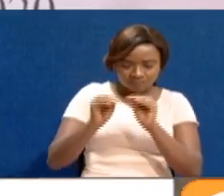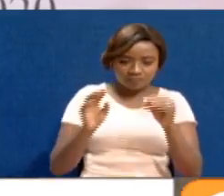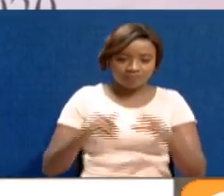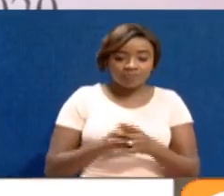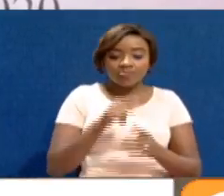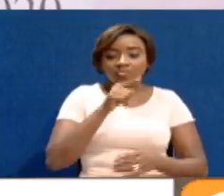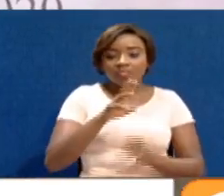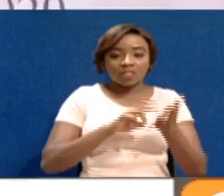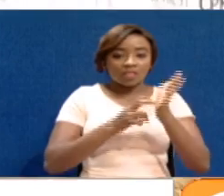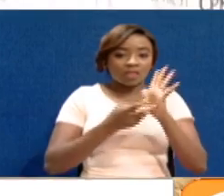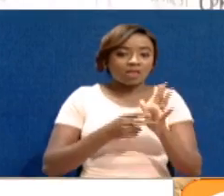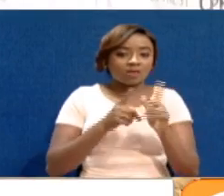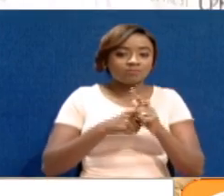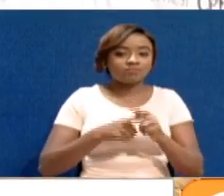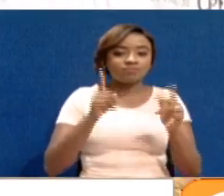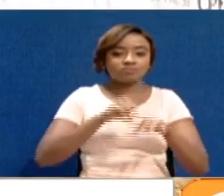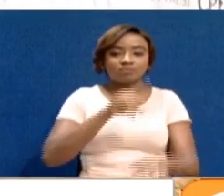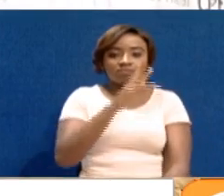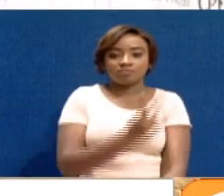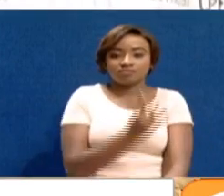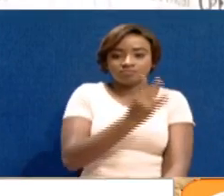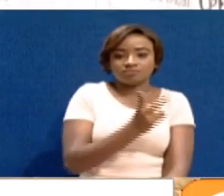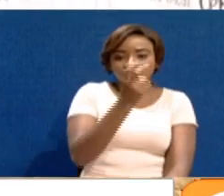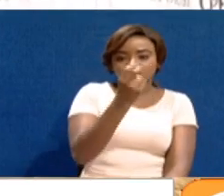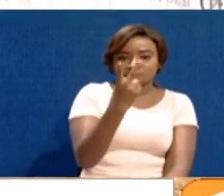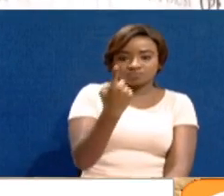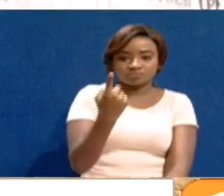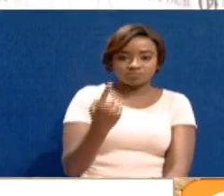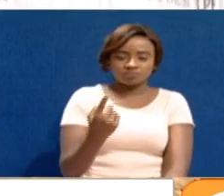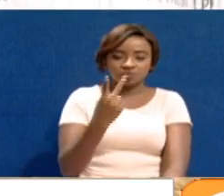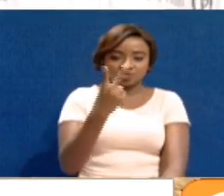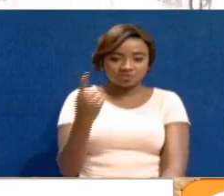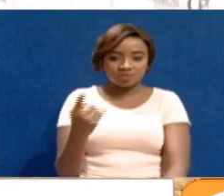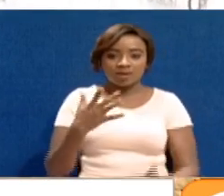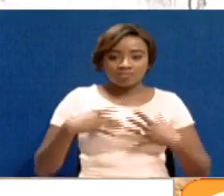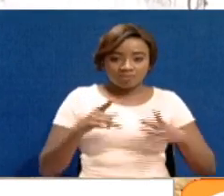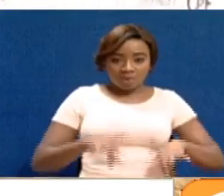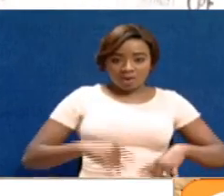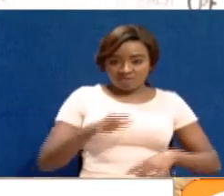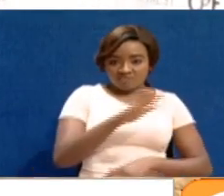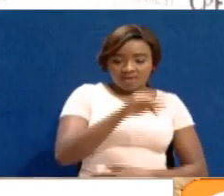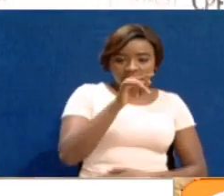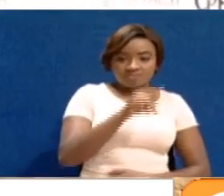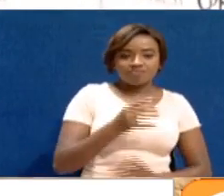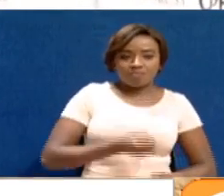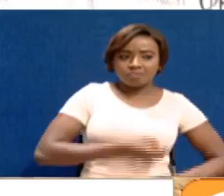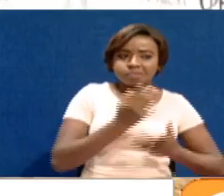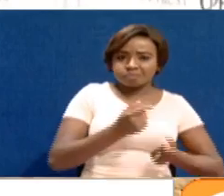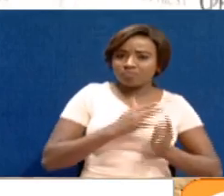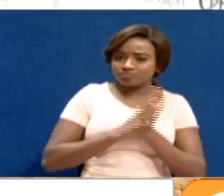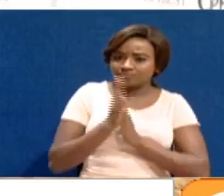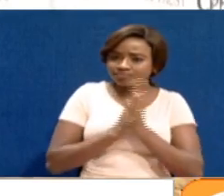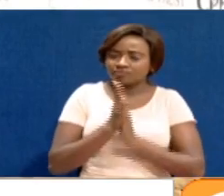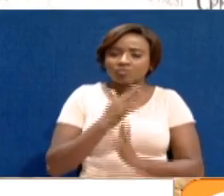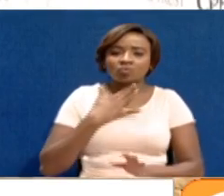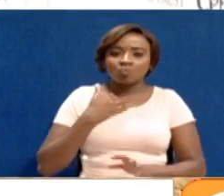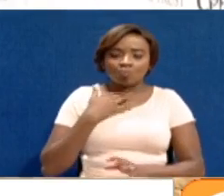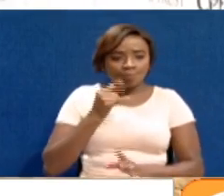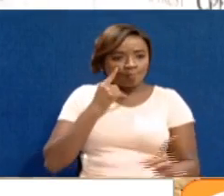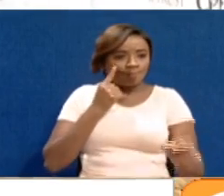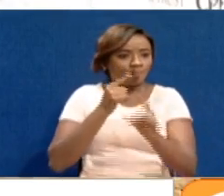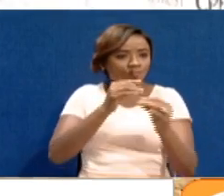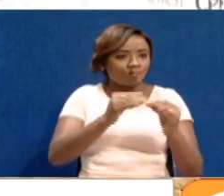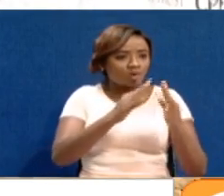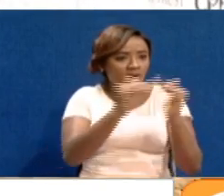project expected to kick off in April 2021, residents of Andersonay State have expressed enthusiasm on witnessing the